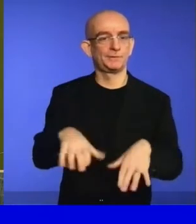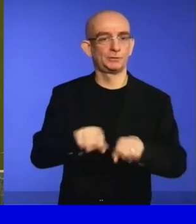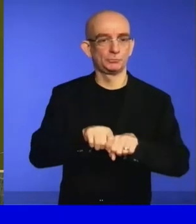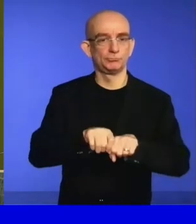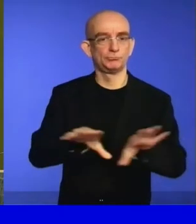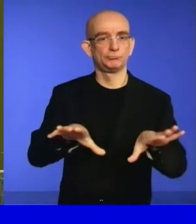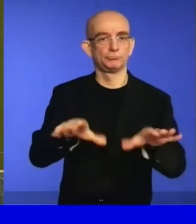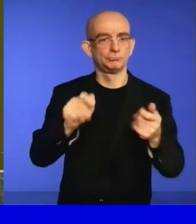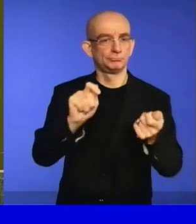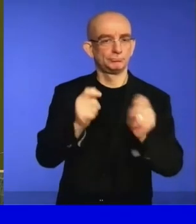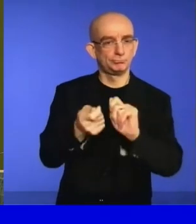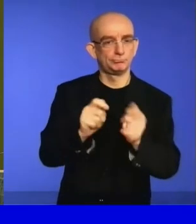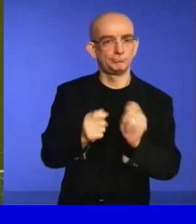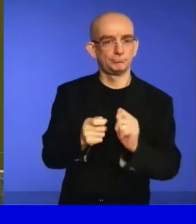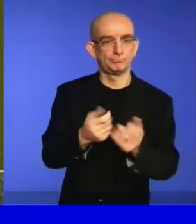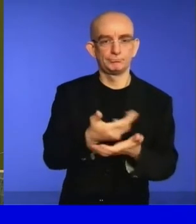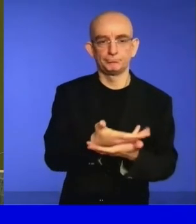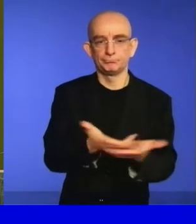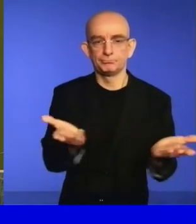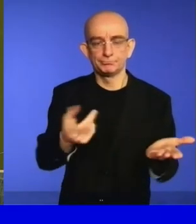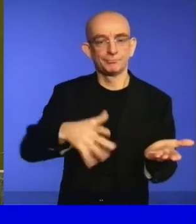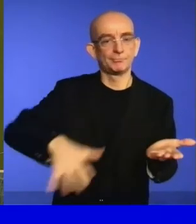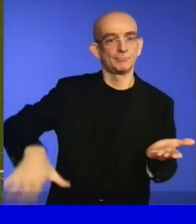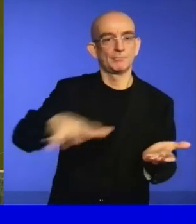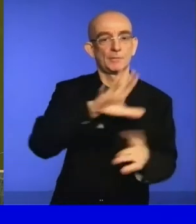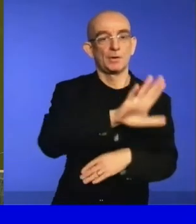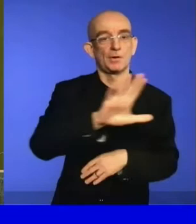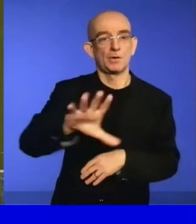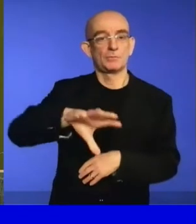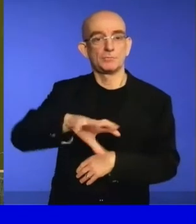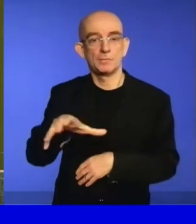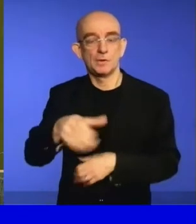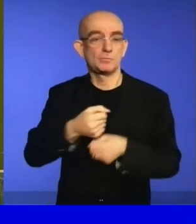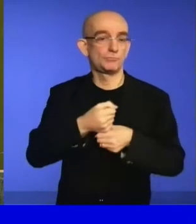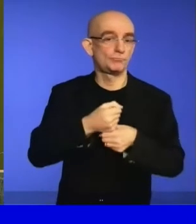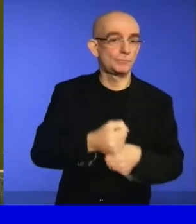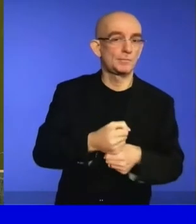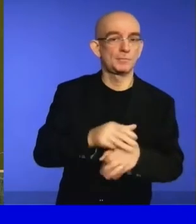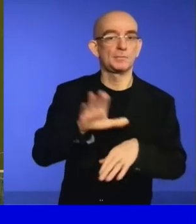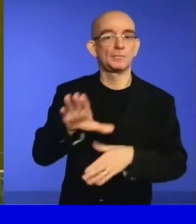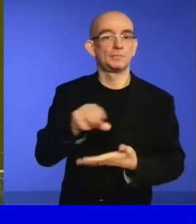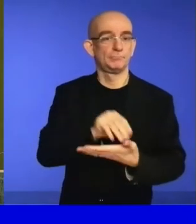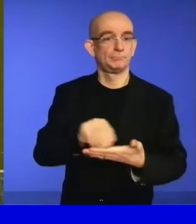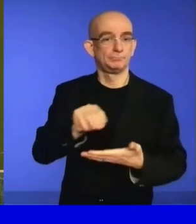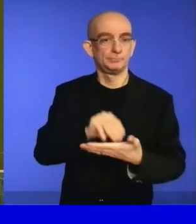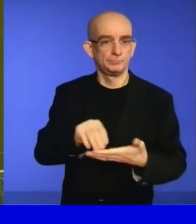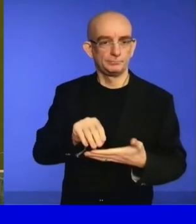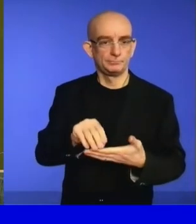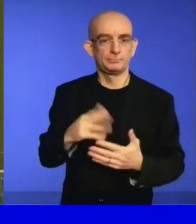seeking approval by consensus by 25th November 2020.